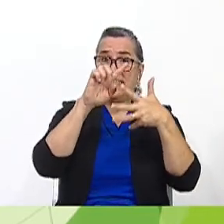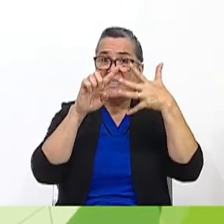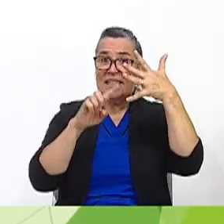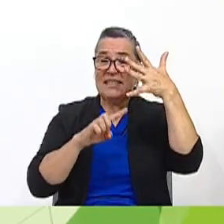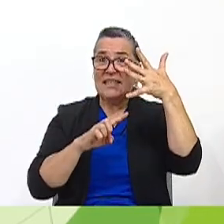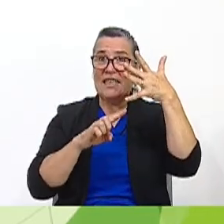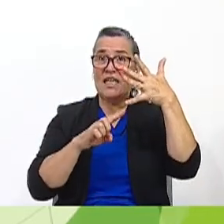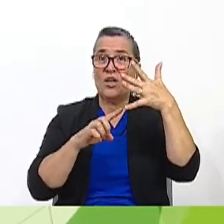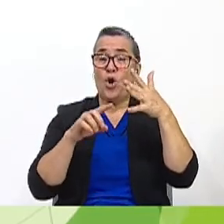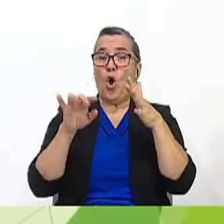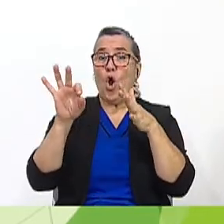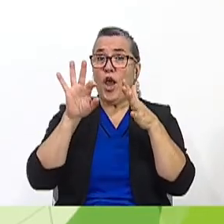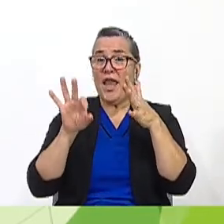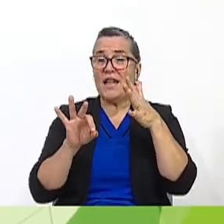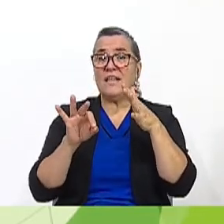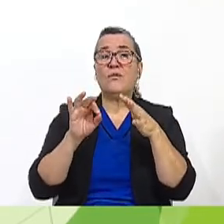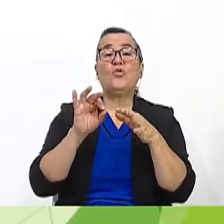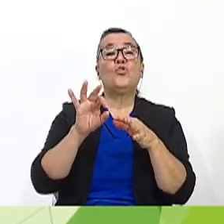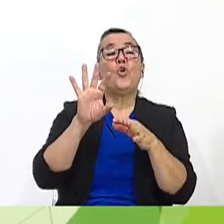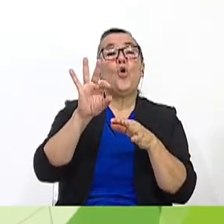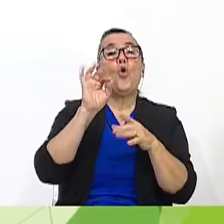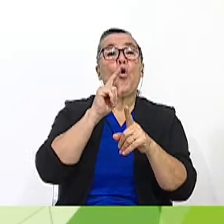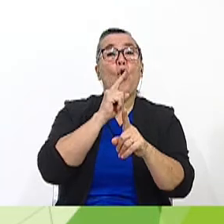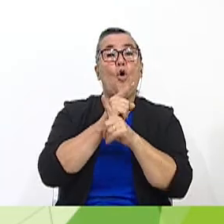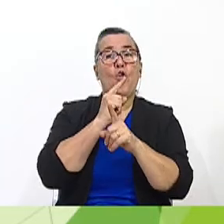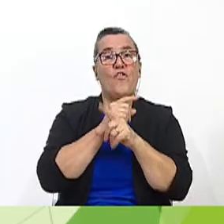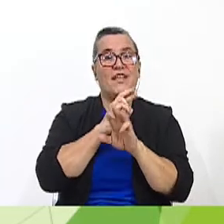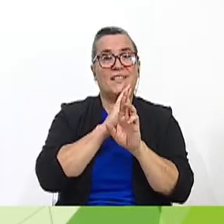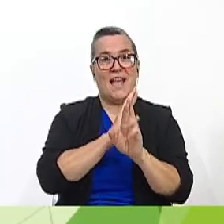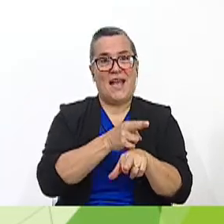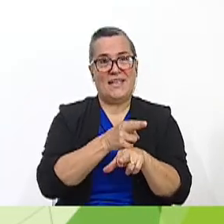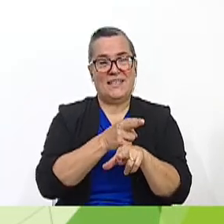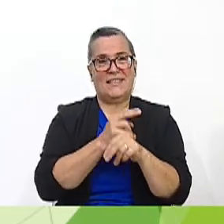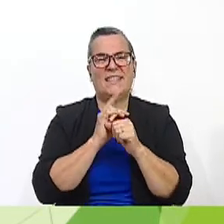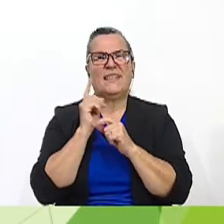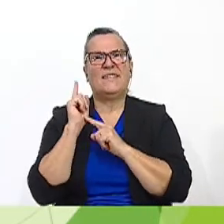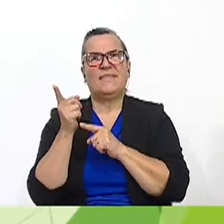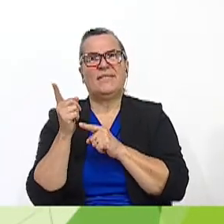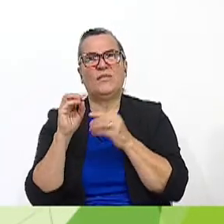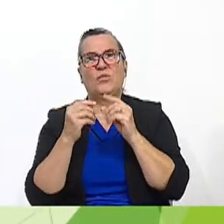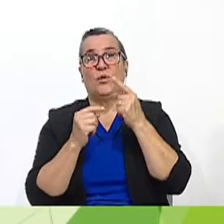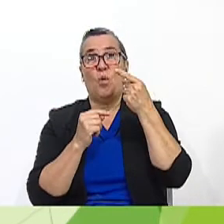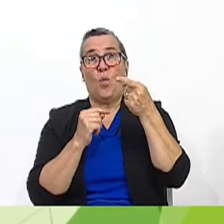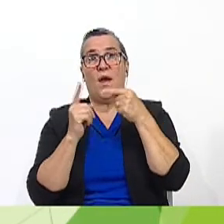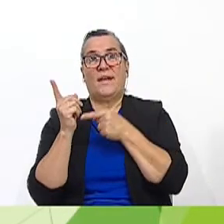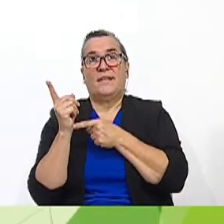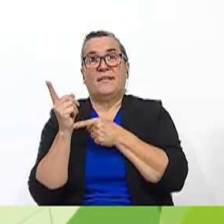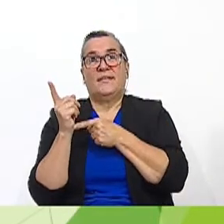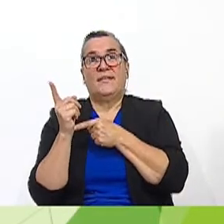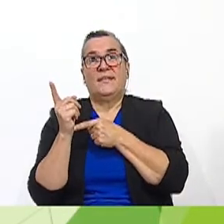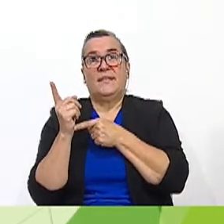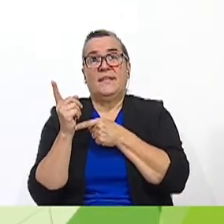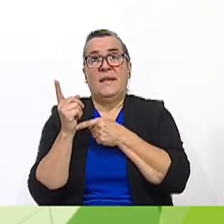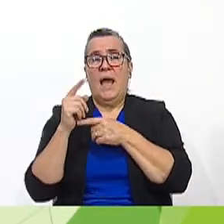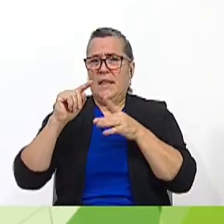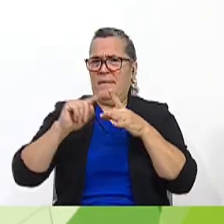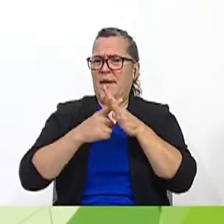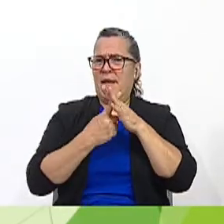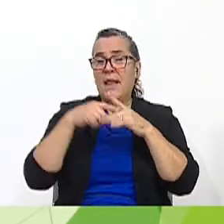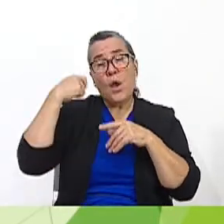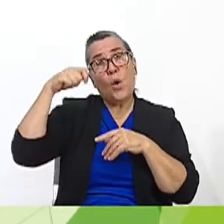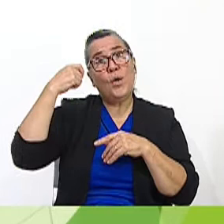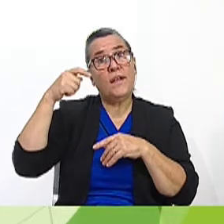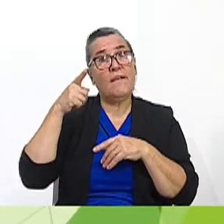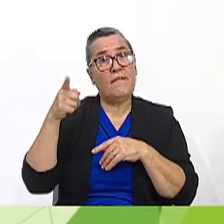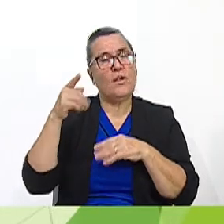and choose the correct option to answer them correctly. Let's go to number one. At the beginning of the